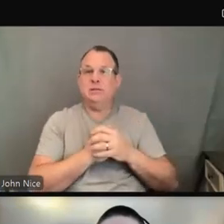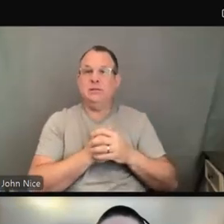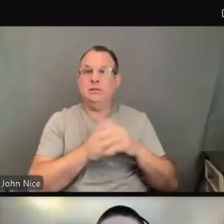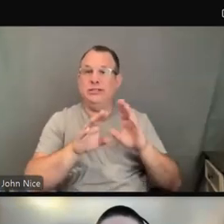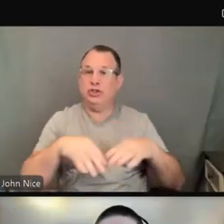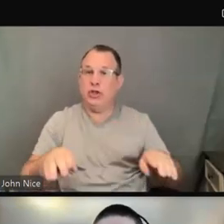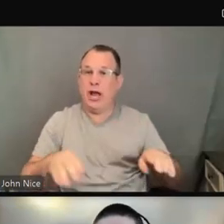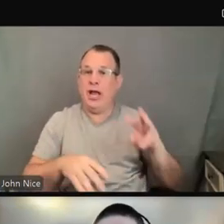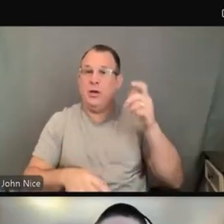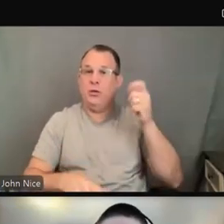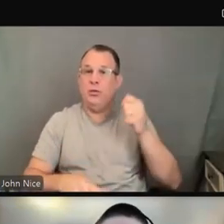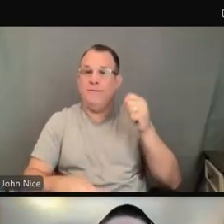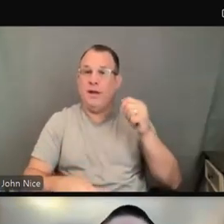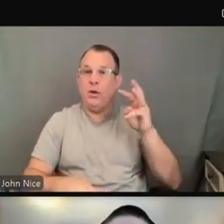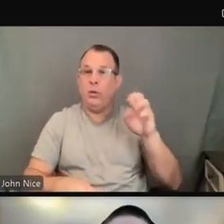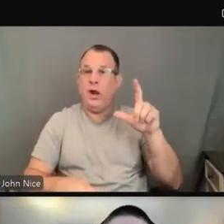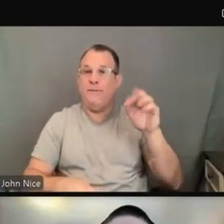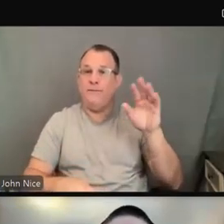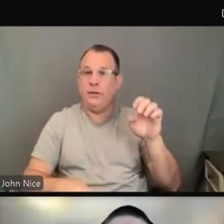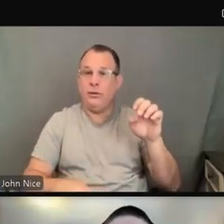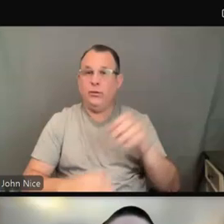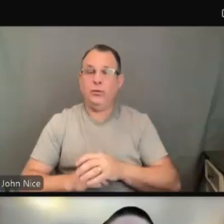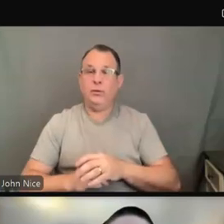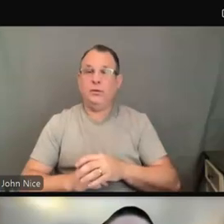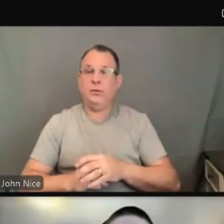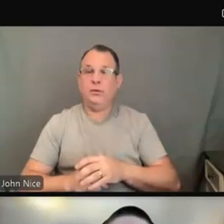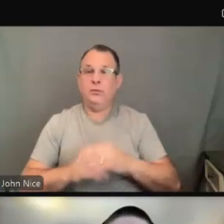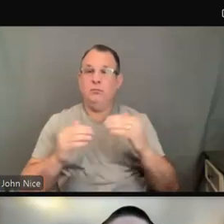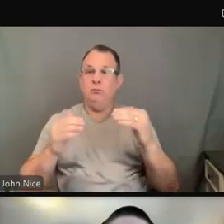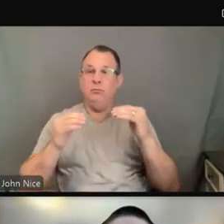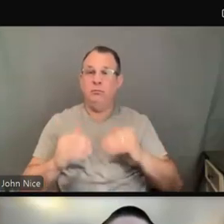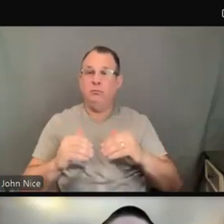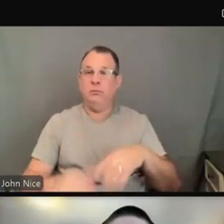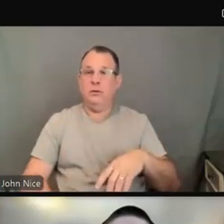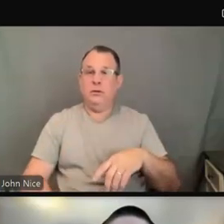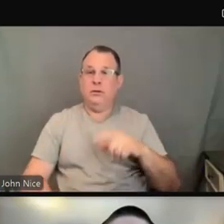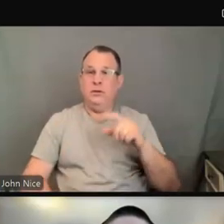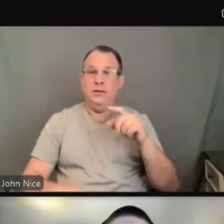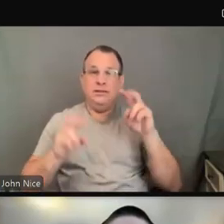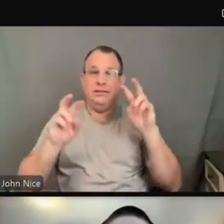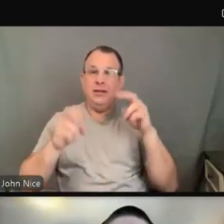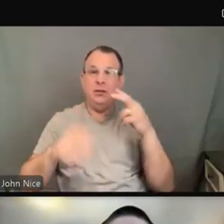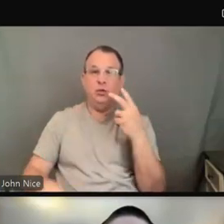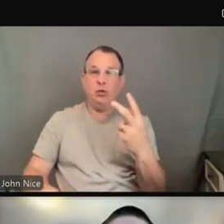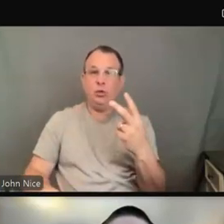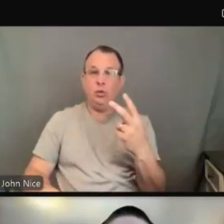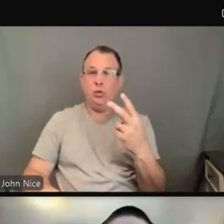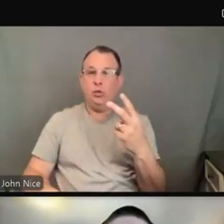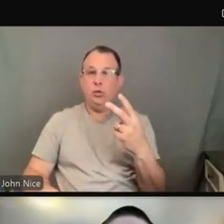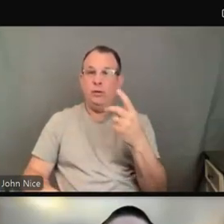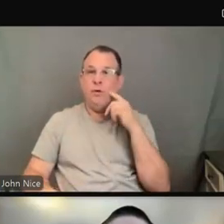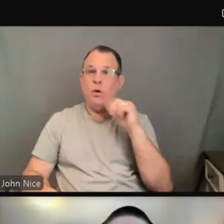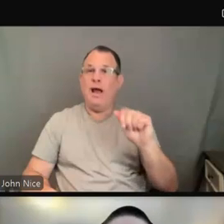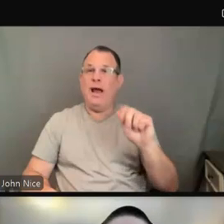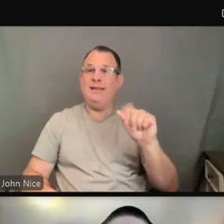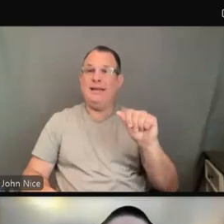Title II of the ADA applies to state and local governments, which are also known as